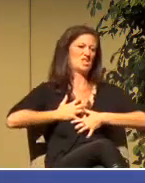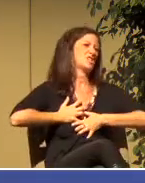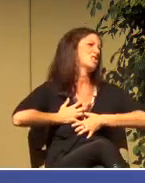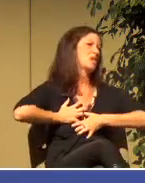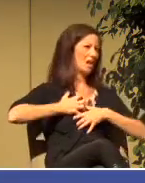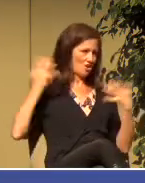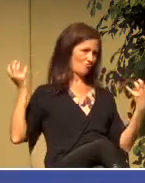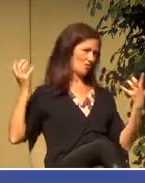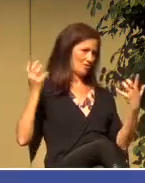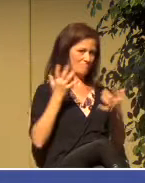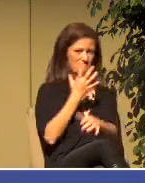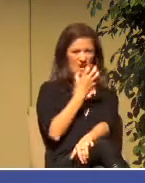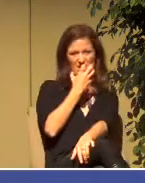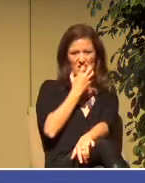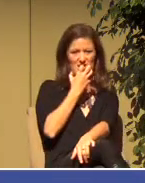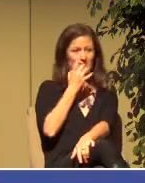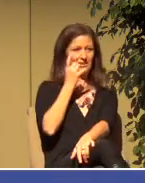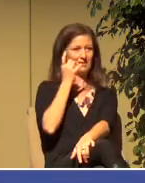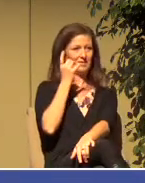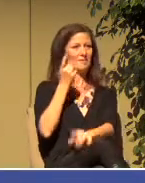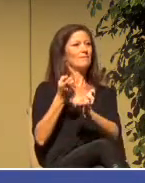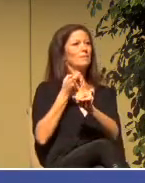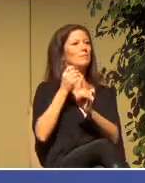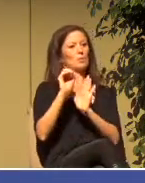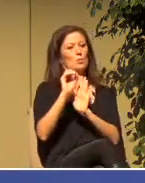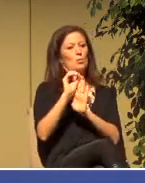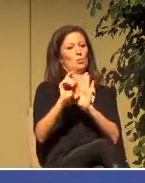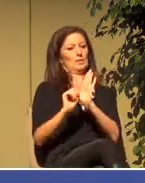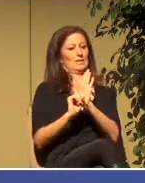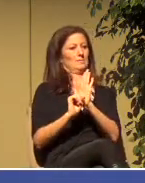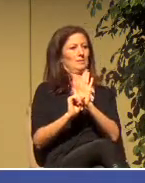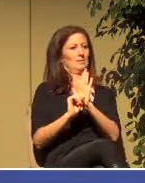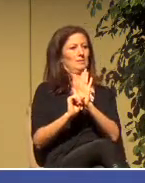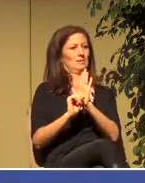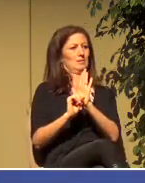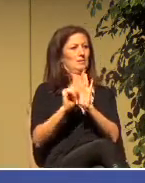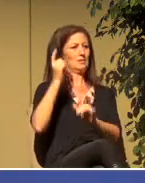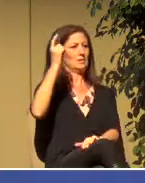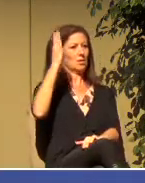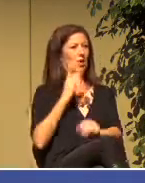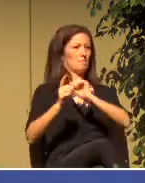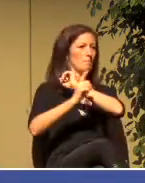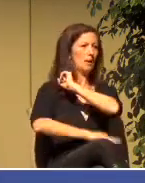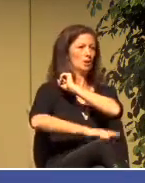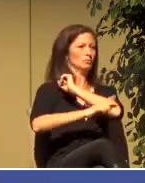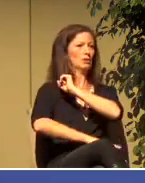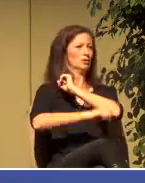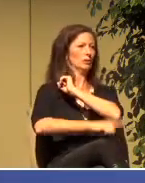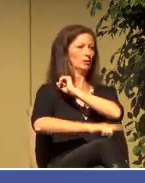the Old Testament, and a God who strikes down